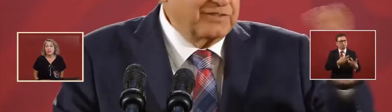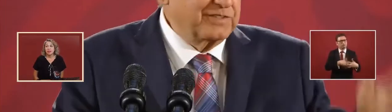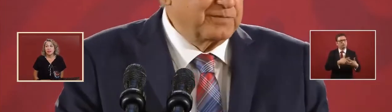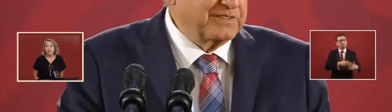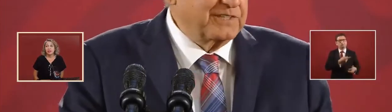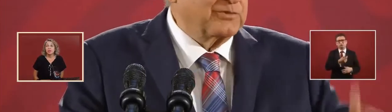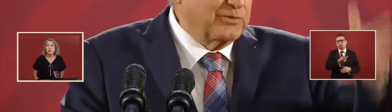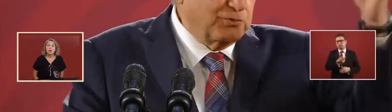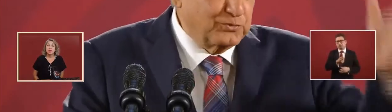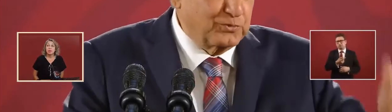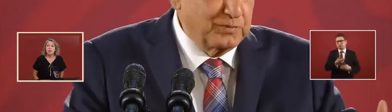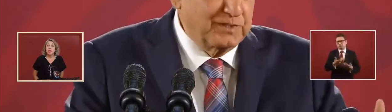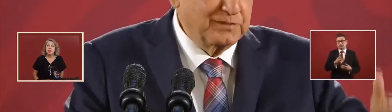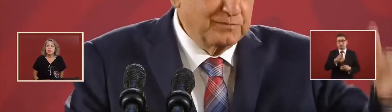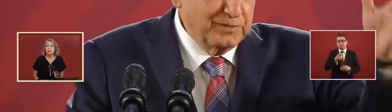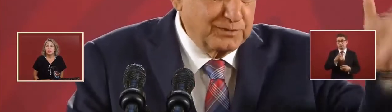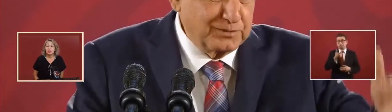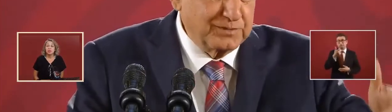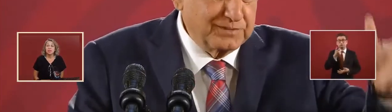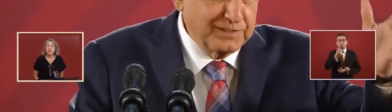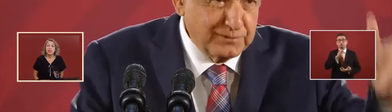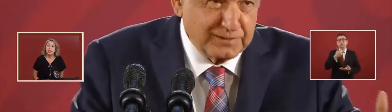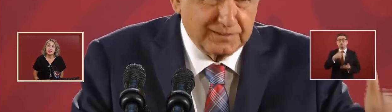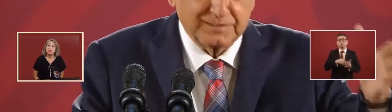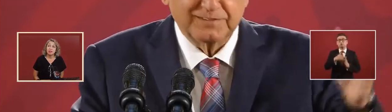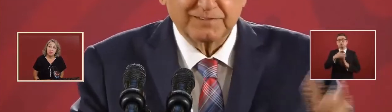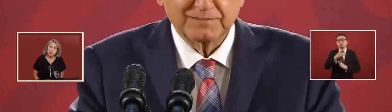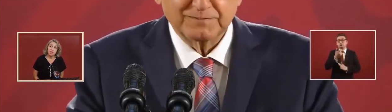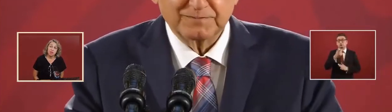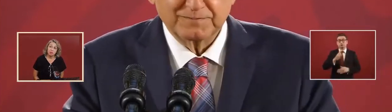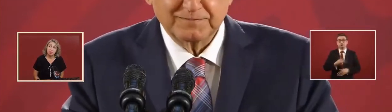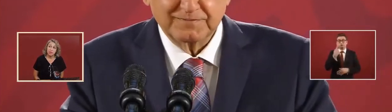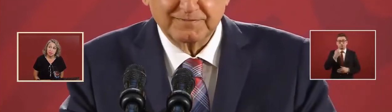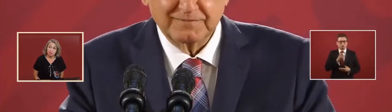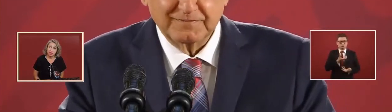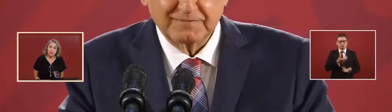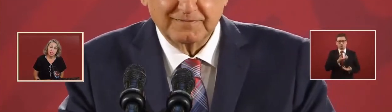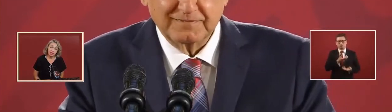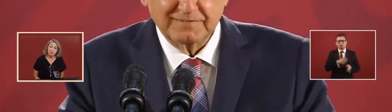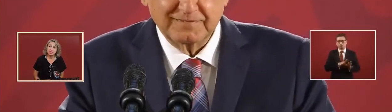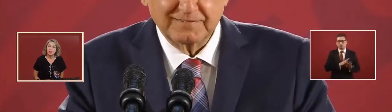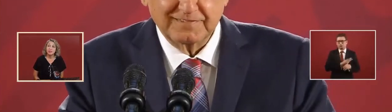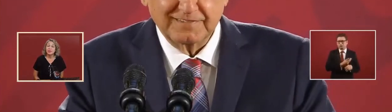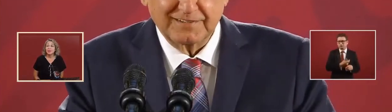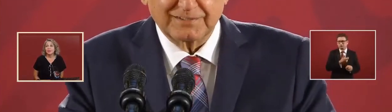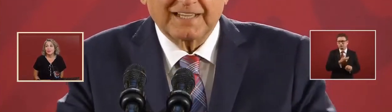those 8,000 million dollars so